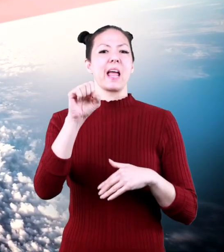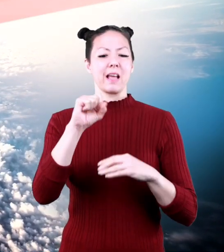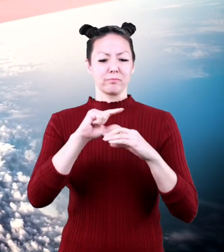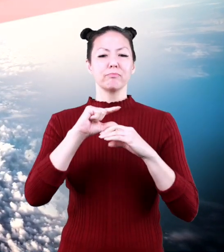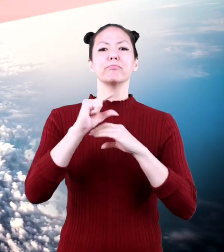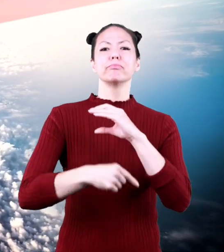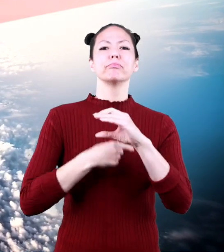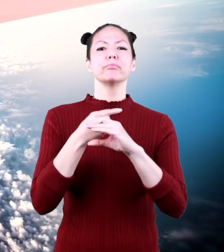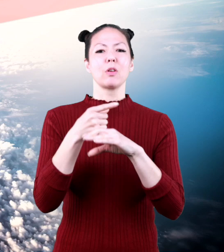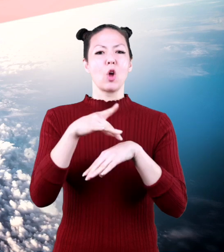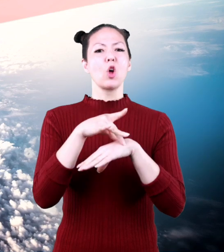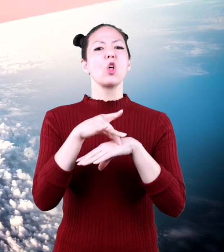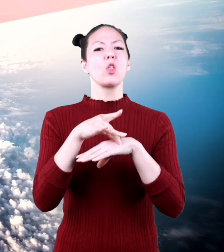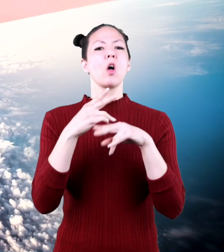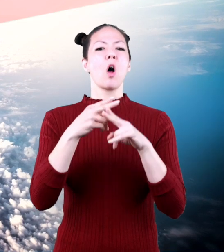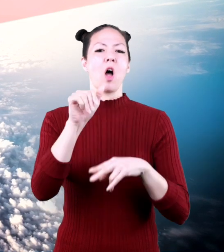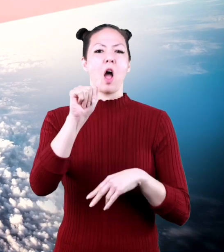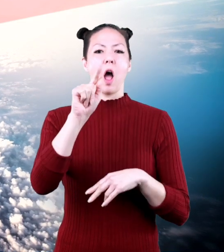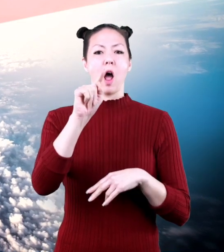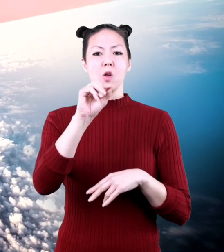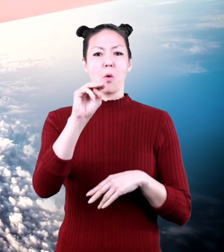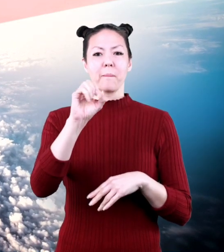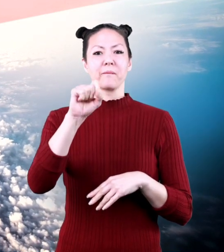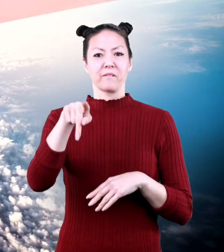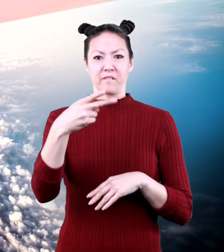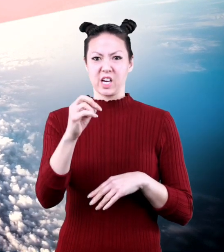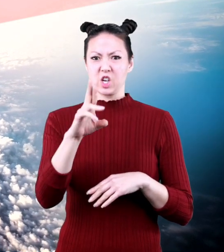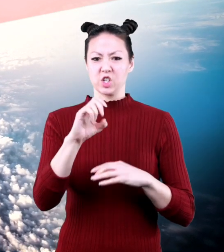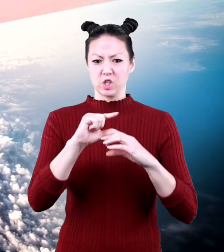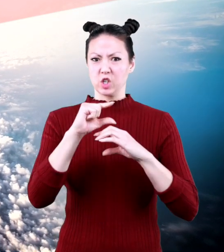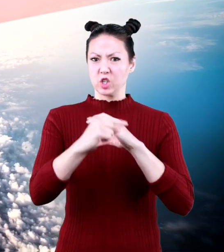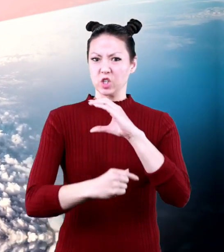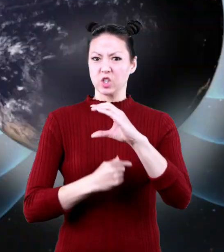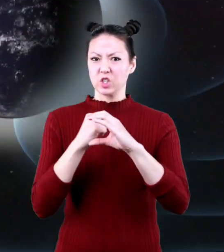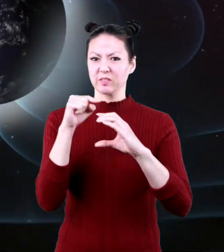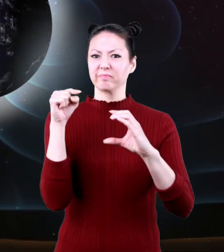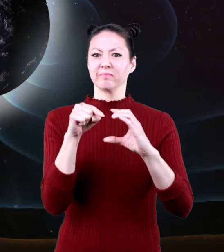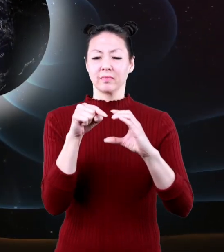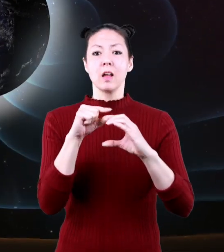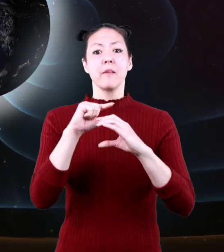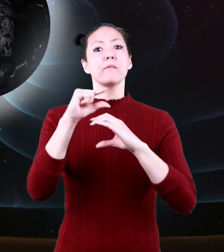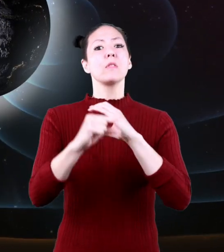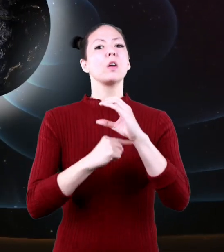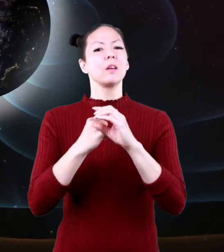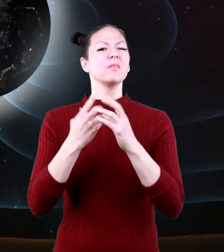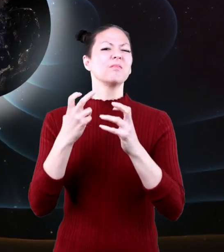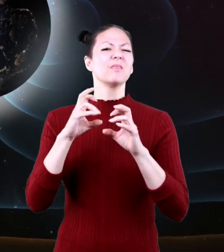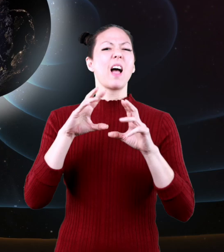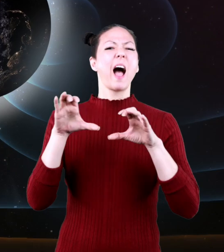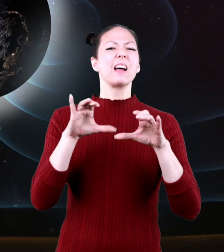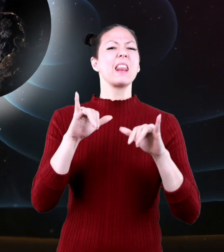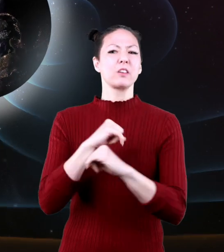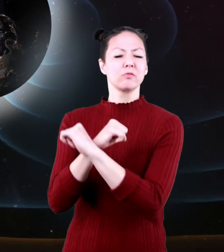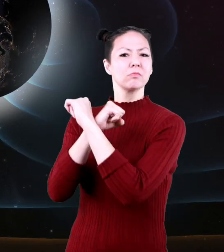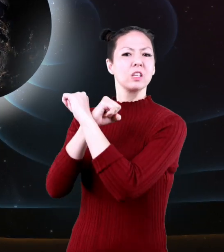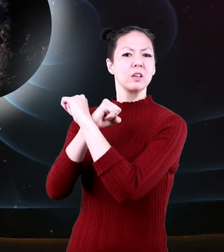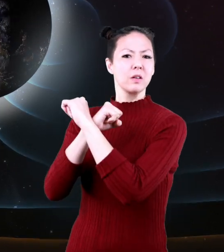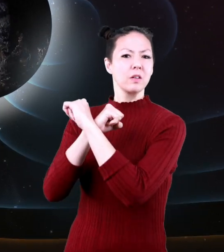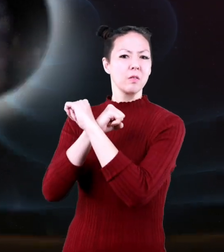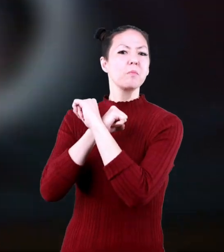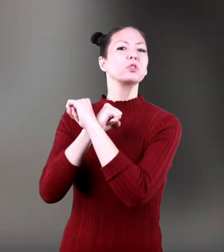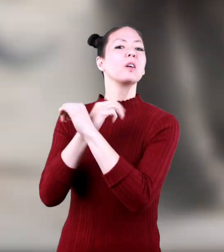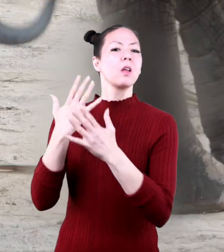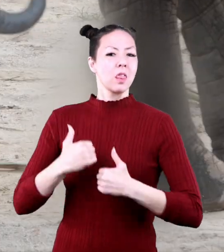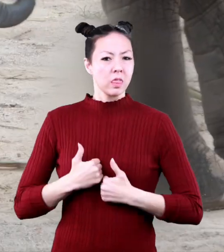gases that surround the Earth called the atmosphere. The atmosphere also acts as a